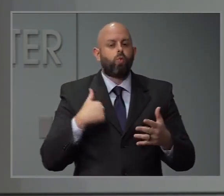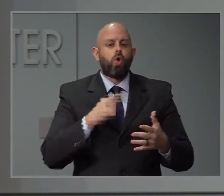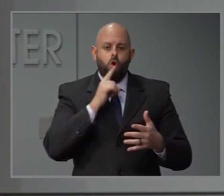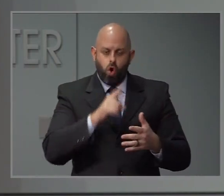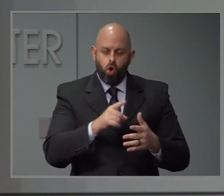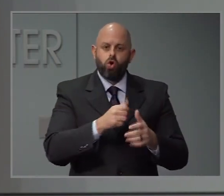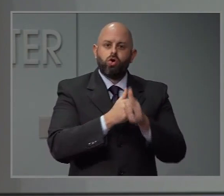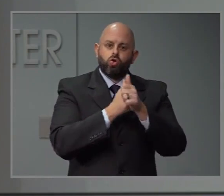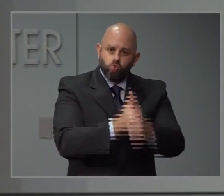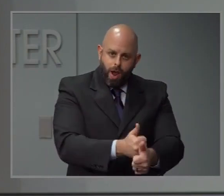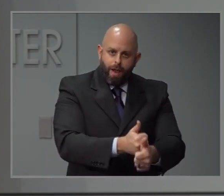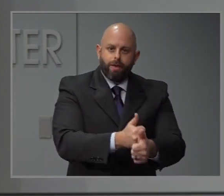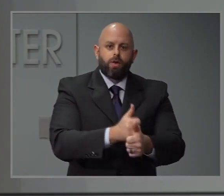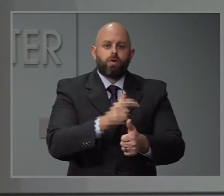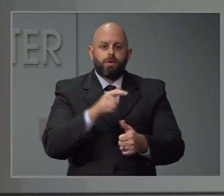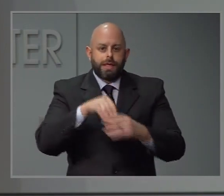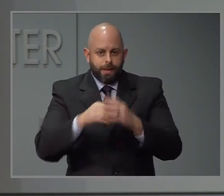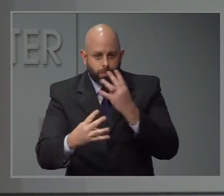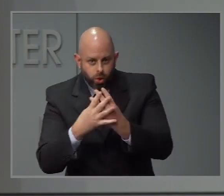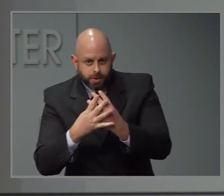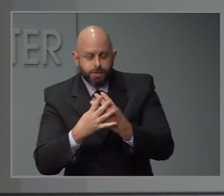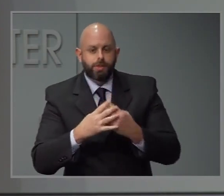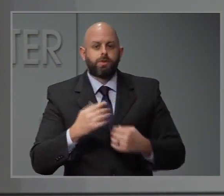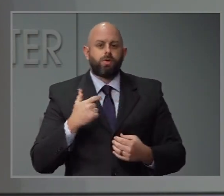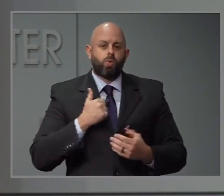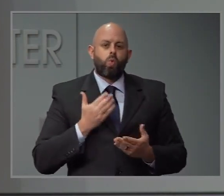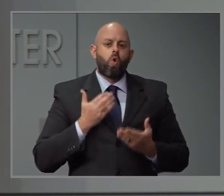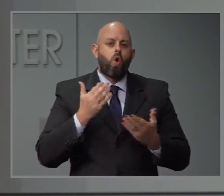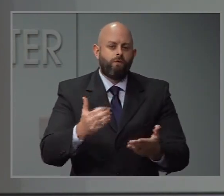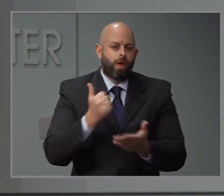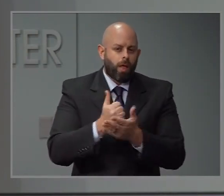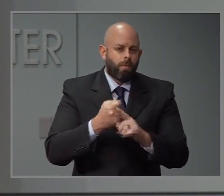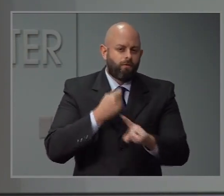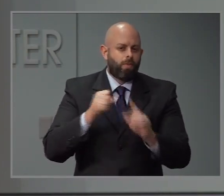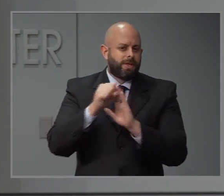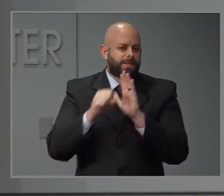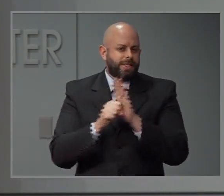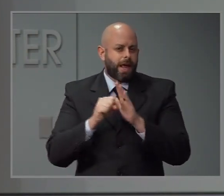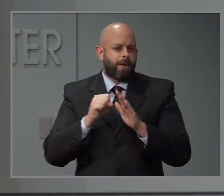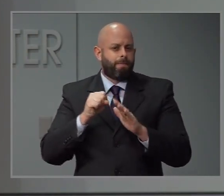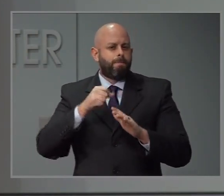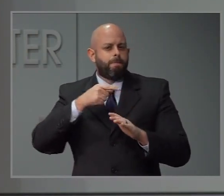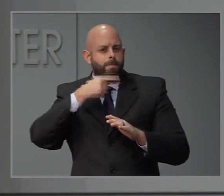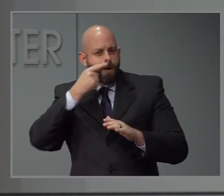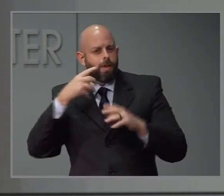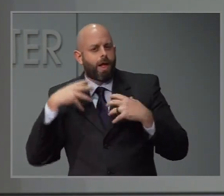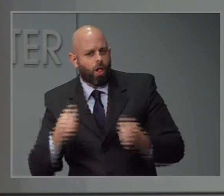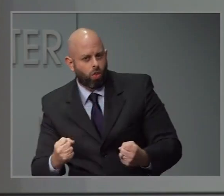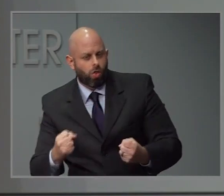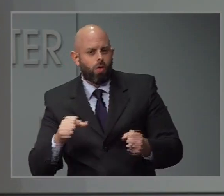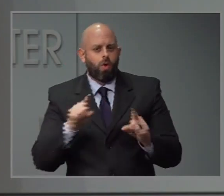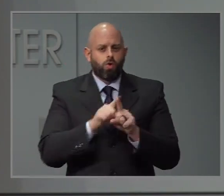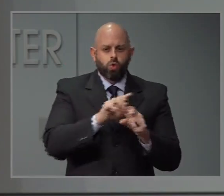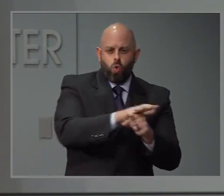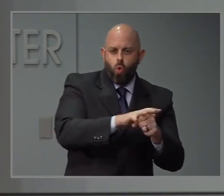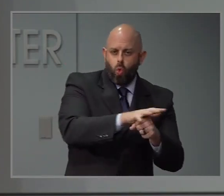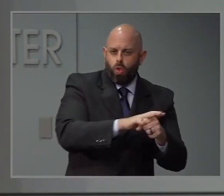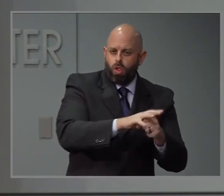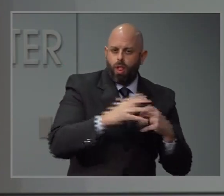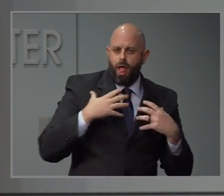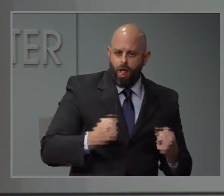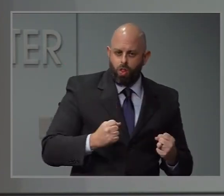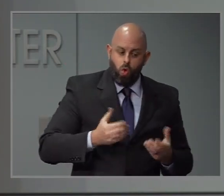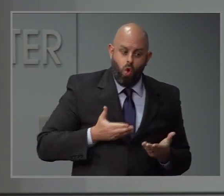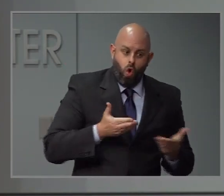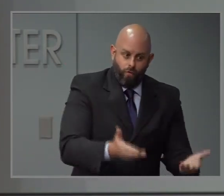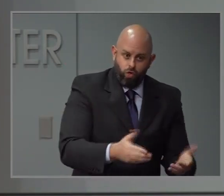and that we are offering help from the state public health perspective, as well as the local public health perspective, if